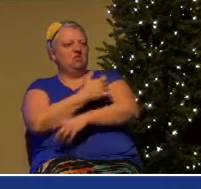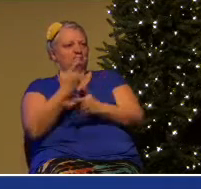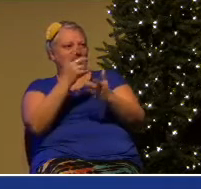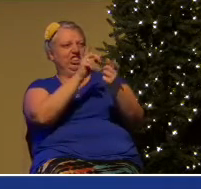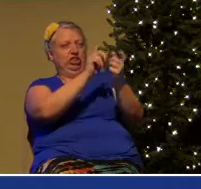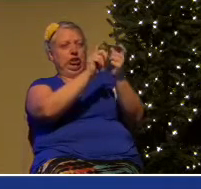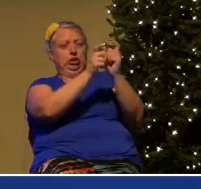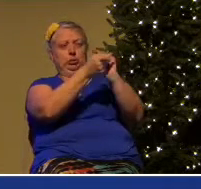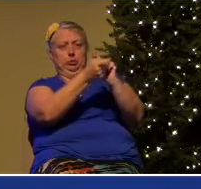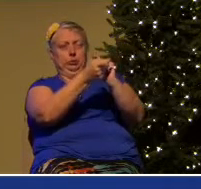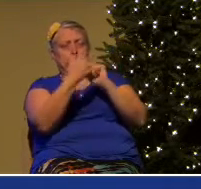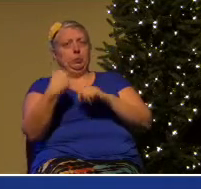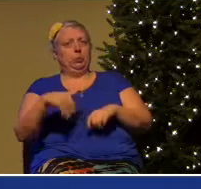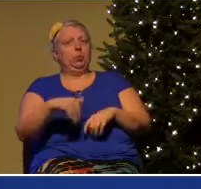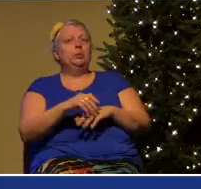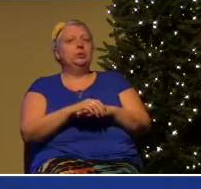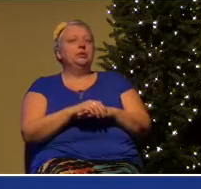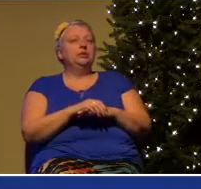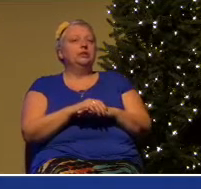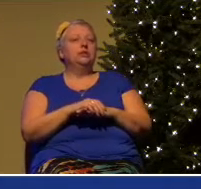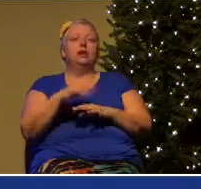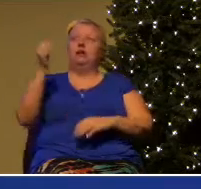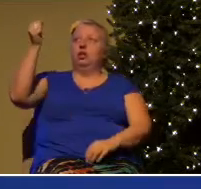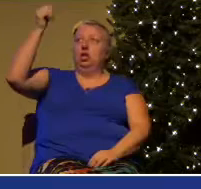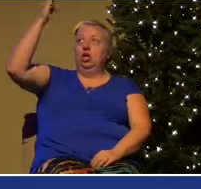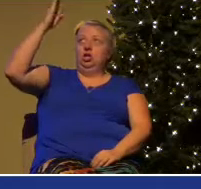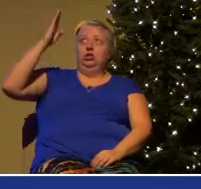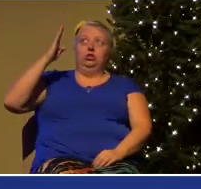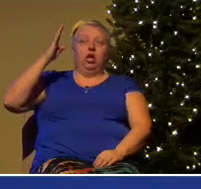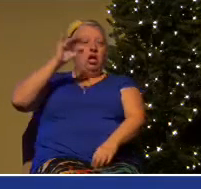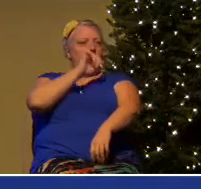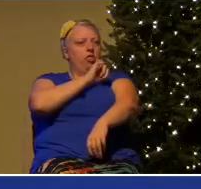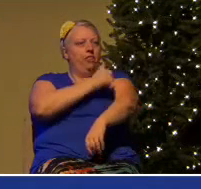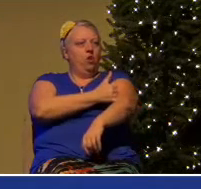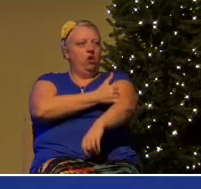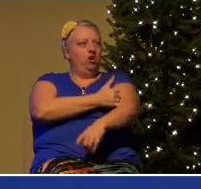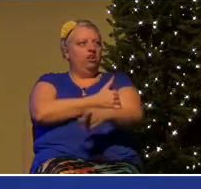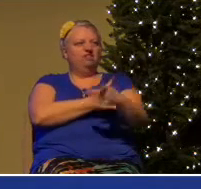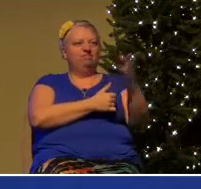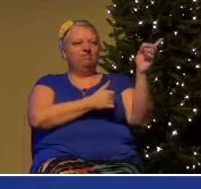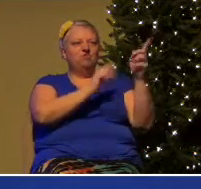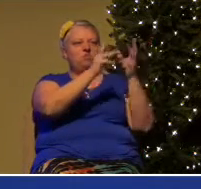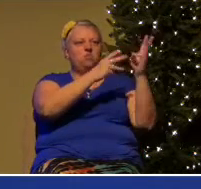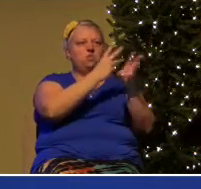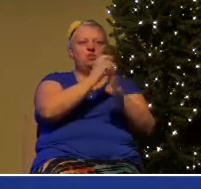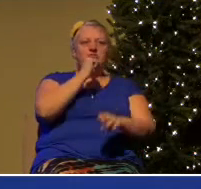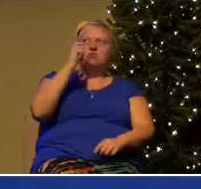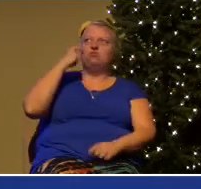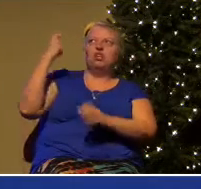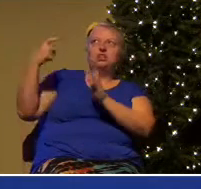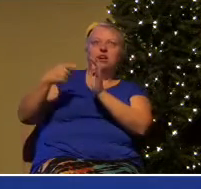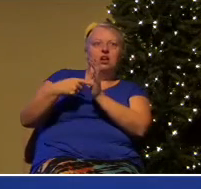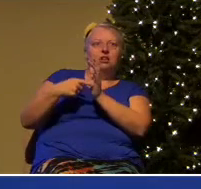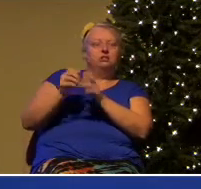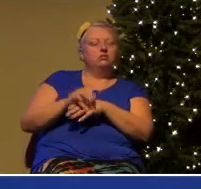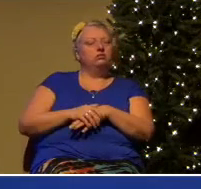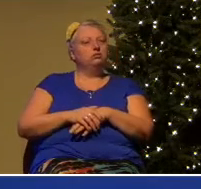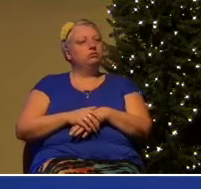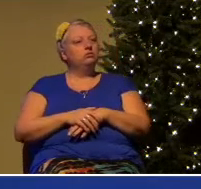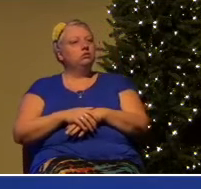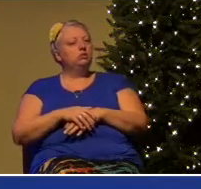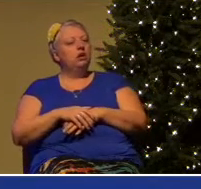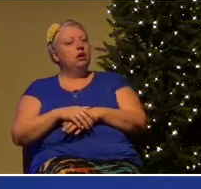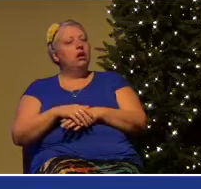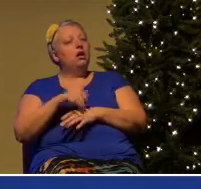No longer is God's authority recognized. No longer is the authority of Scripture recognized.